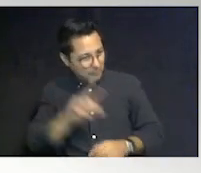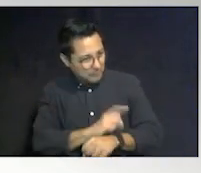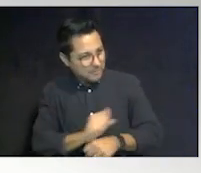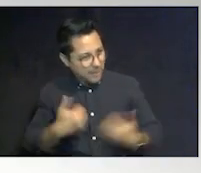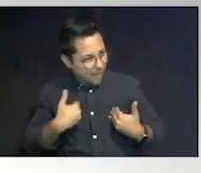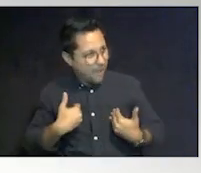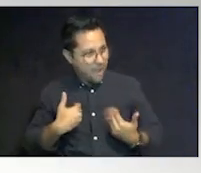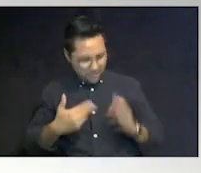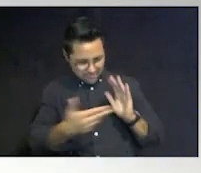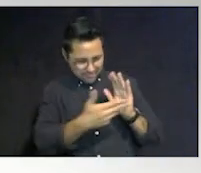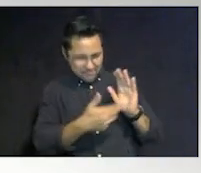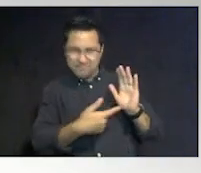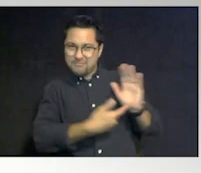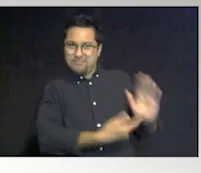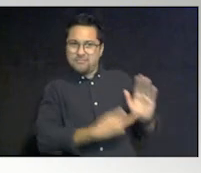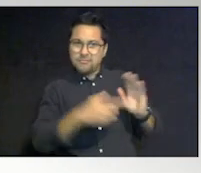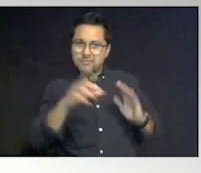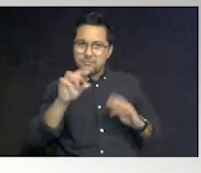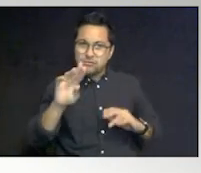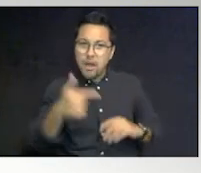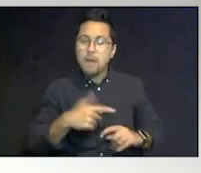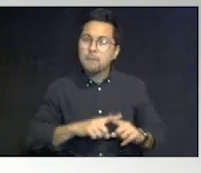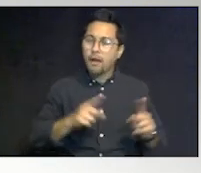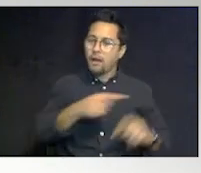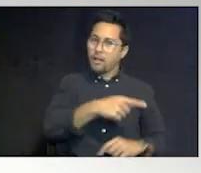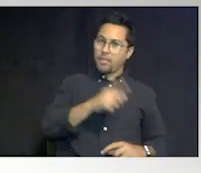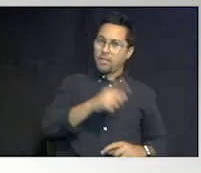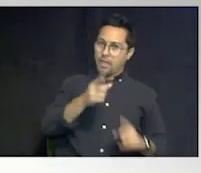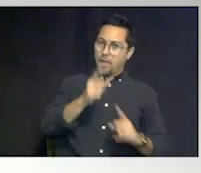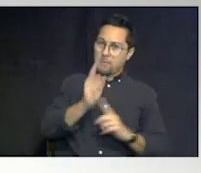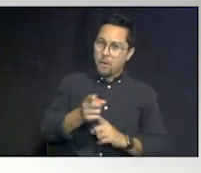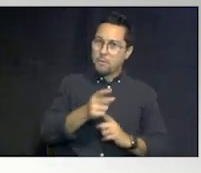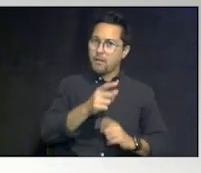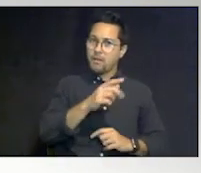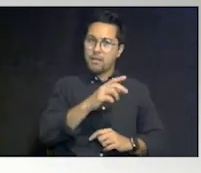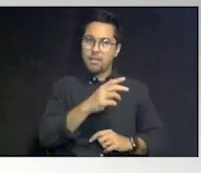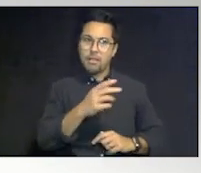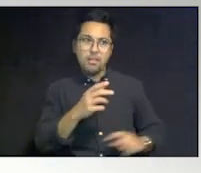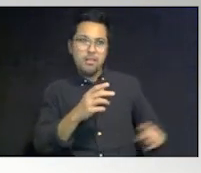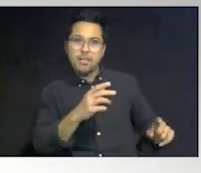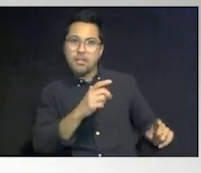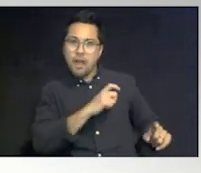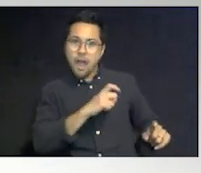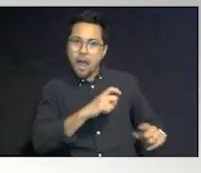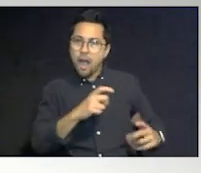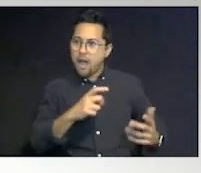No. But at that point, what is this cop going to be able to do now? Because the bad guys are gone.